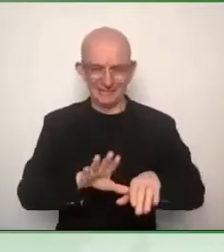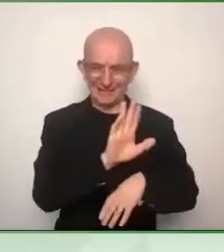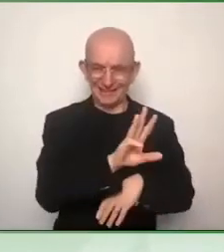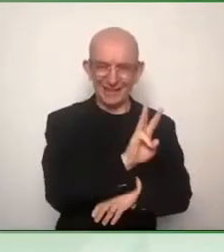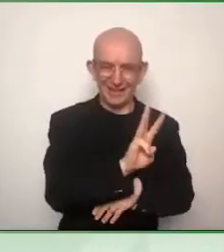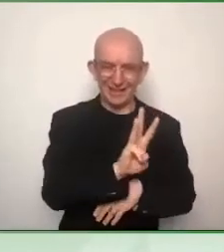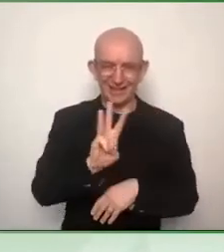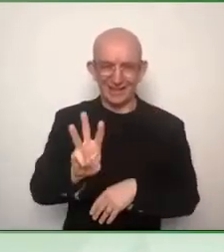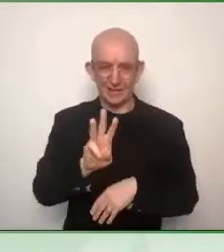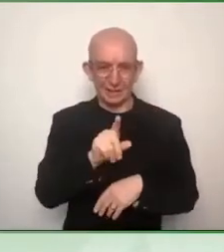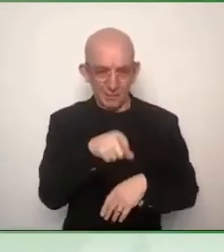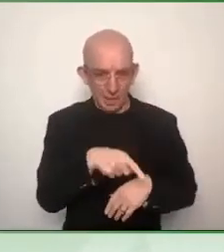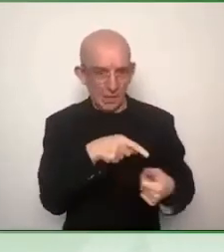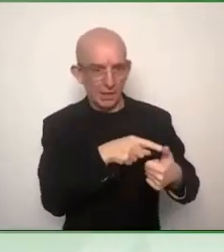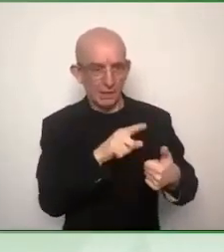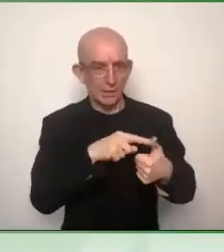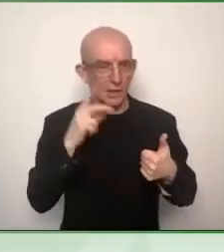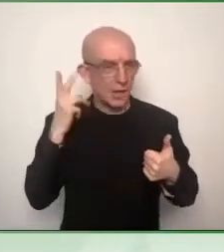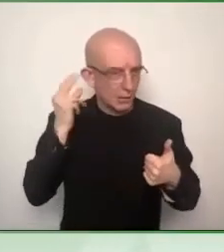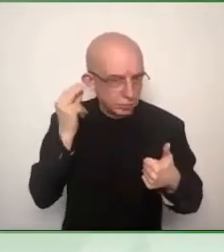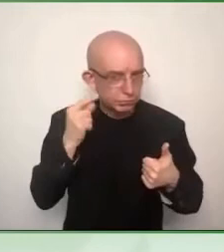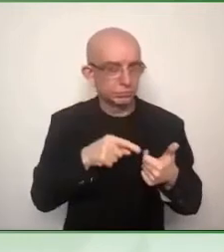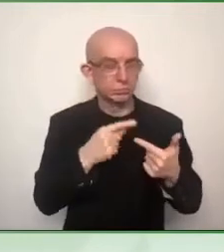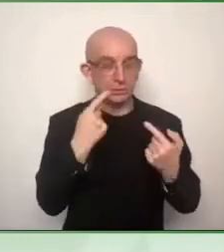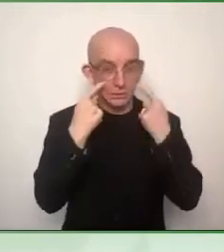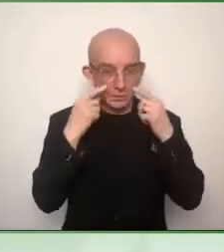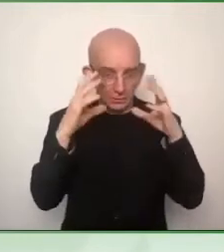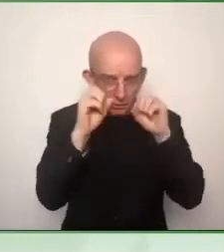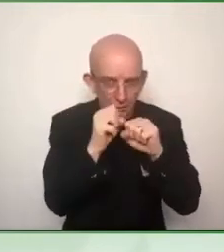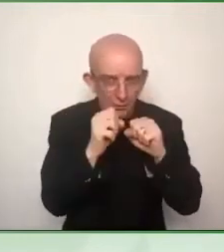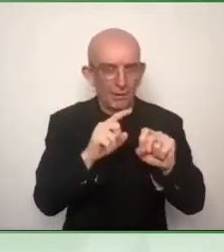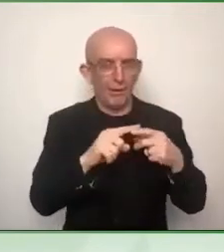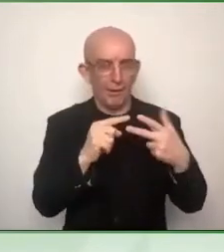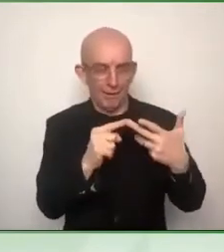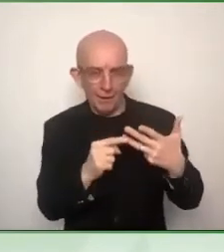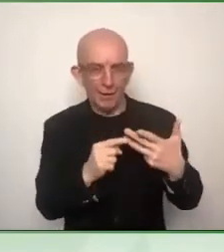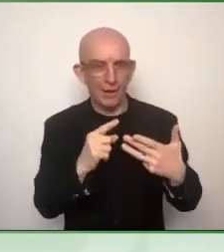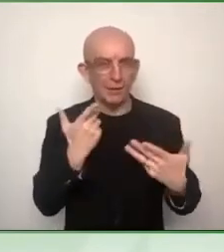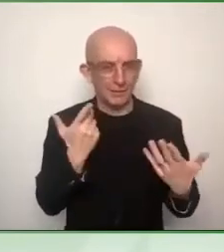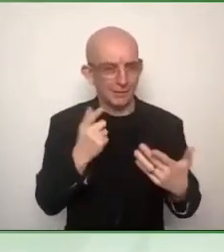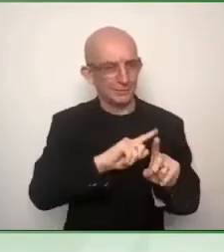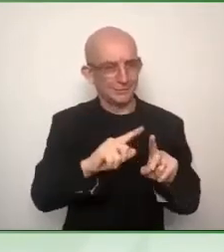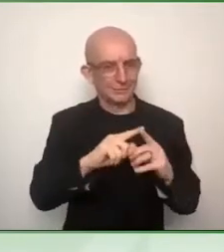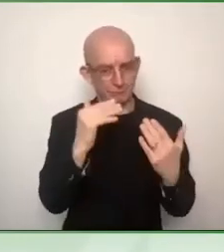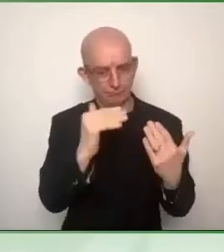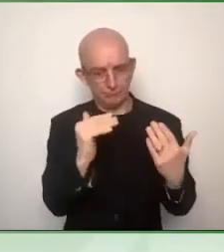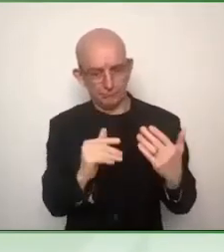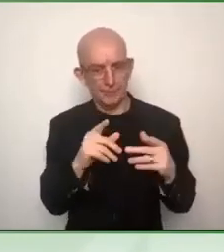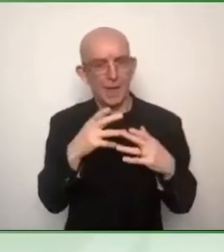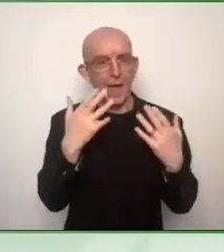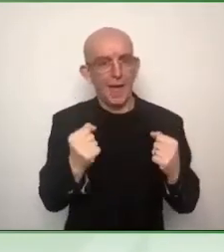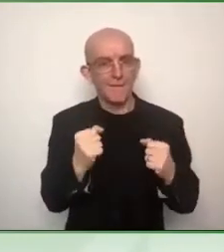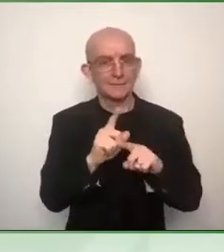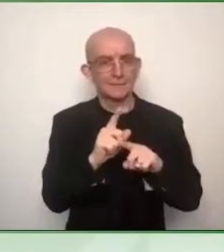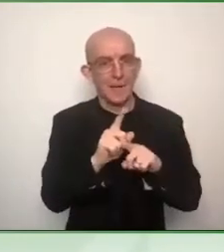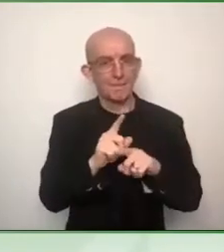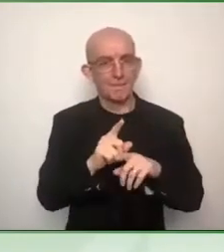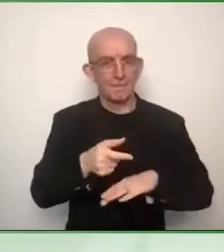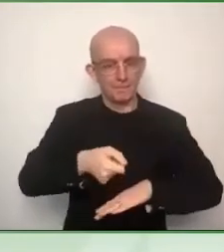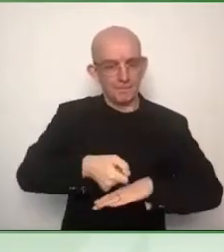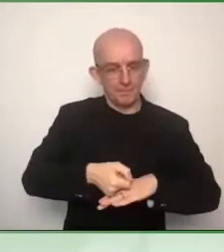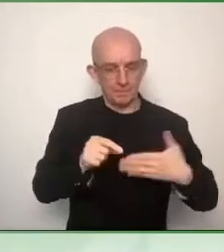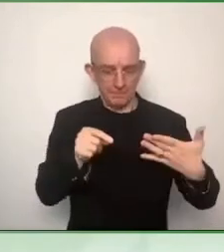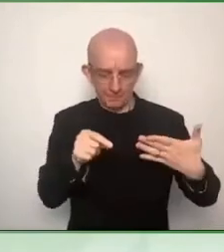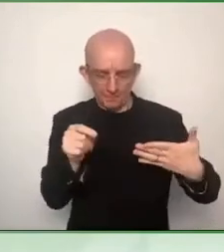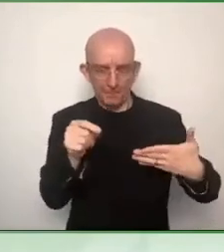on the requirements that are in the directive that Ima was talking about. So there are these functional